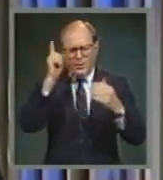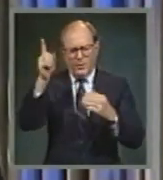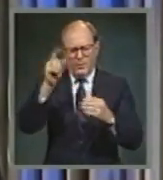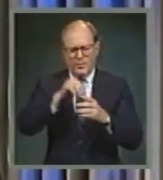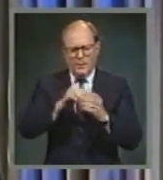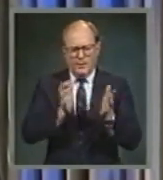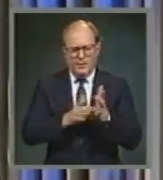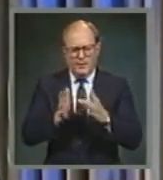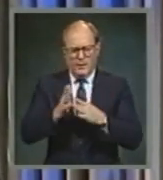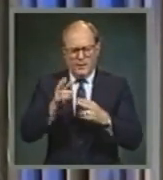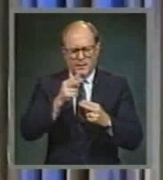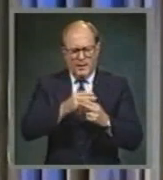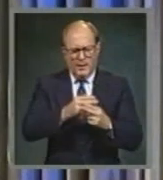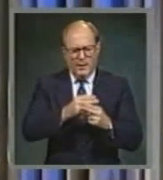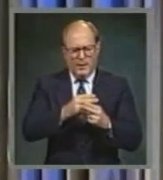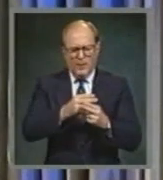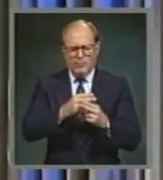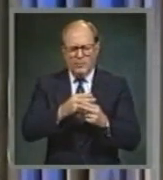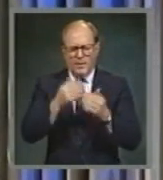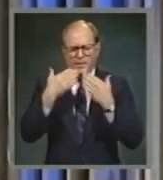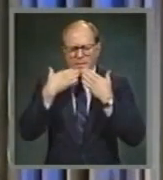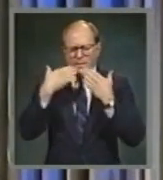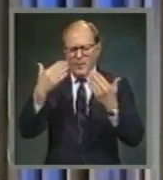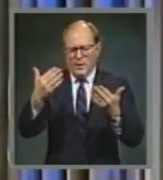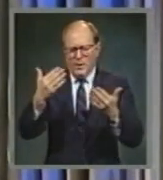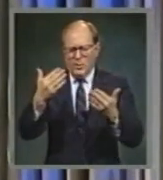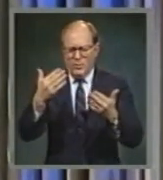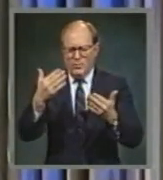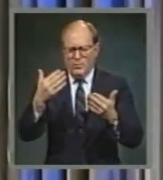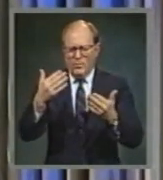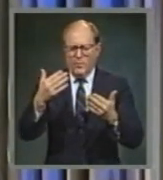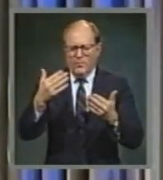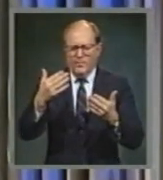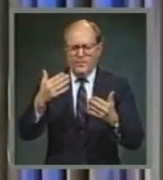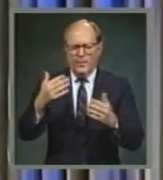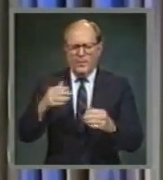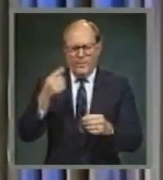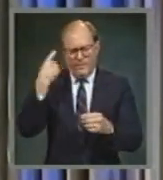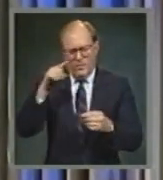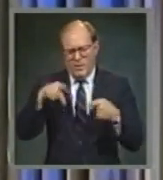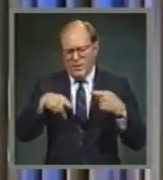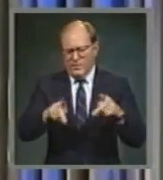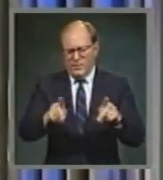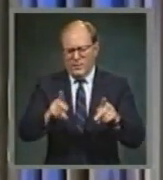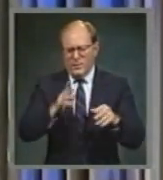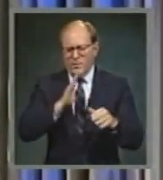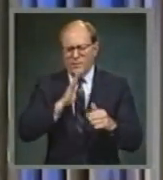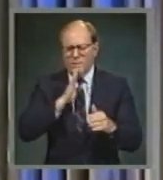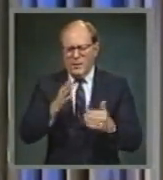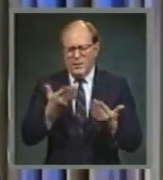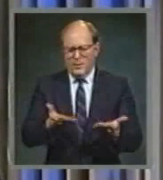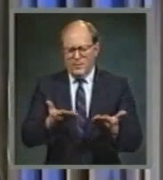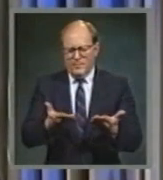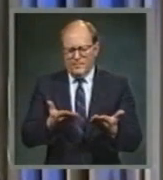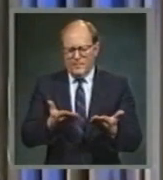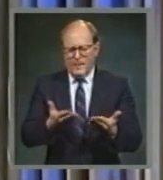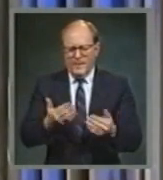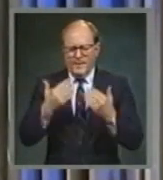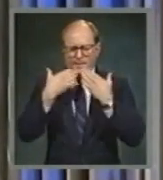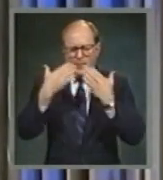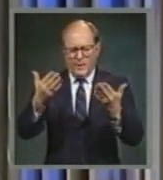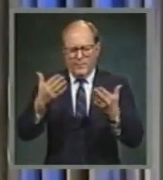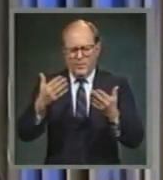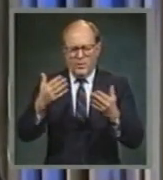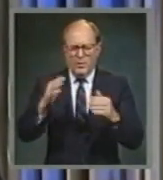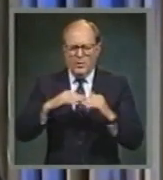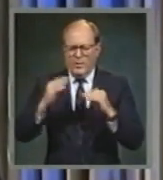of Jesus Christ, with the petitions and thanksgiving of our hearts today. Thankful for the privilege of being able to do so. We're thankful, Father,